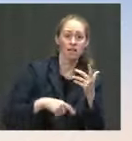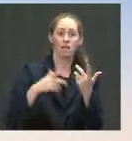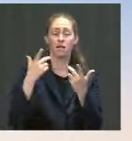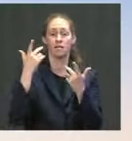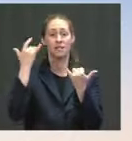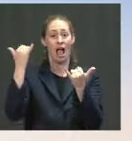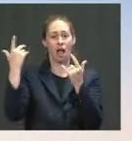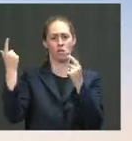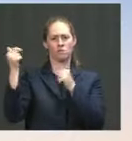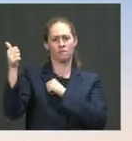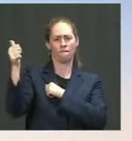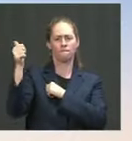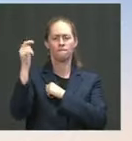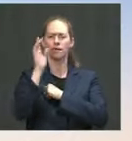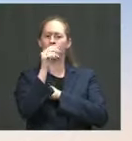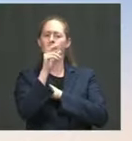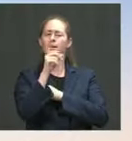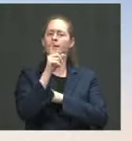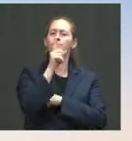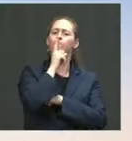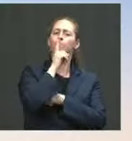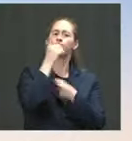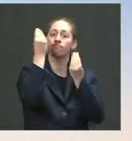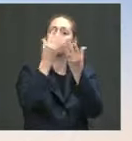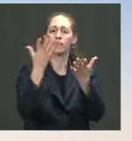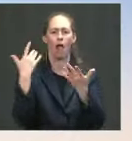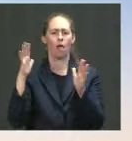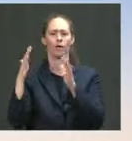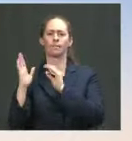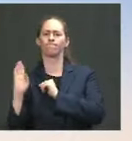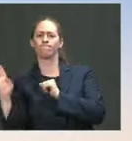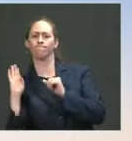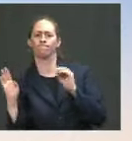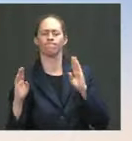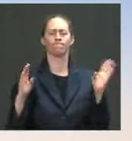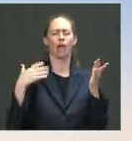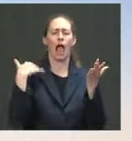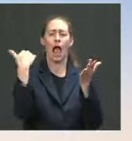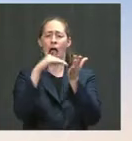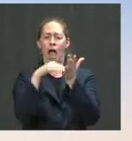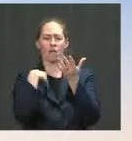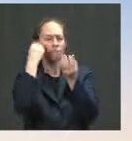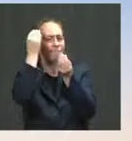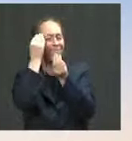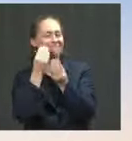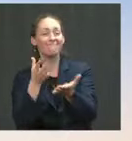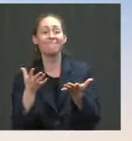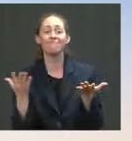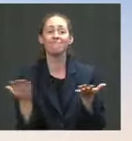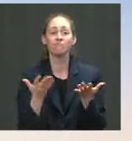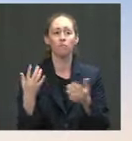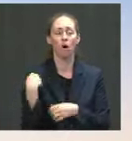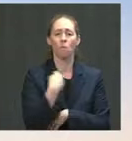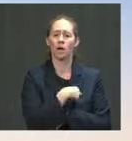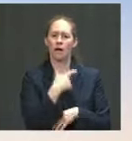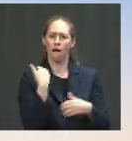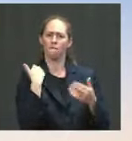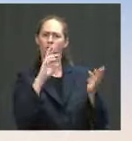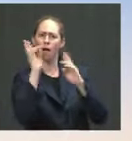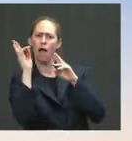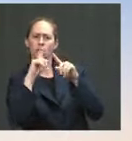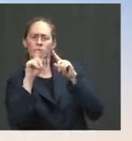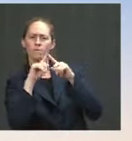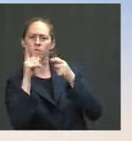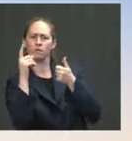channels. But what he assured, I think, the public of, and I can reiterate from here, is that we are looking at a range of options for how we can continue to